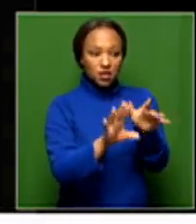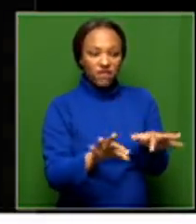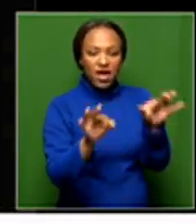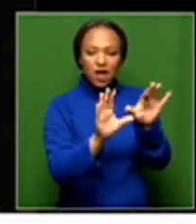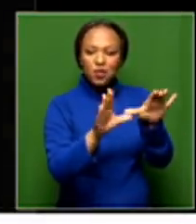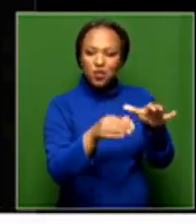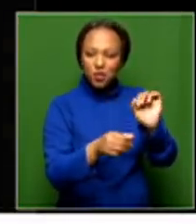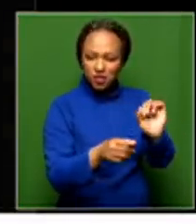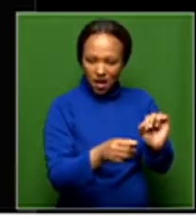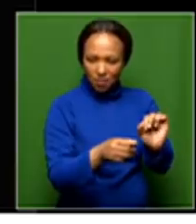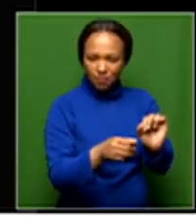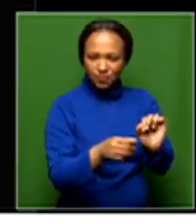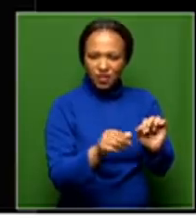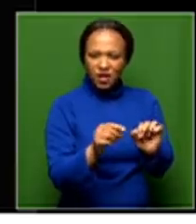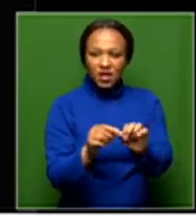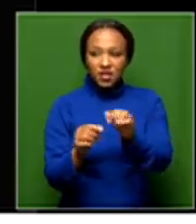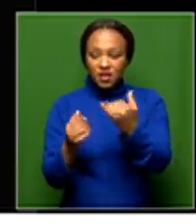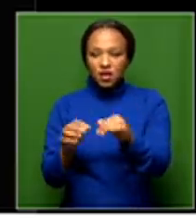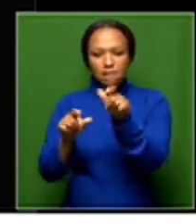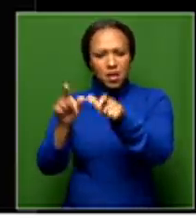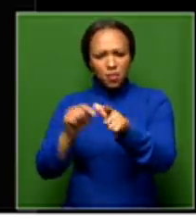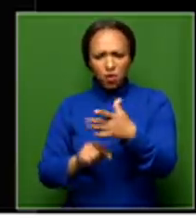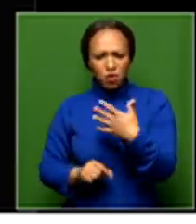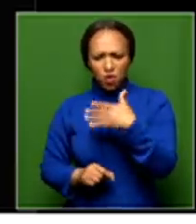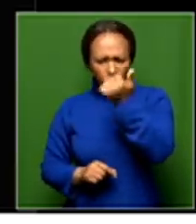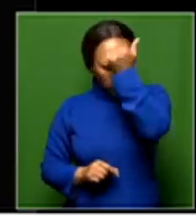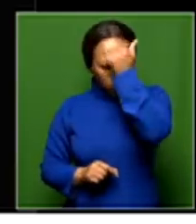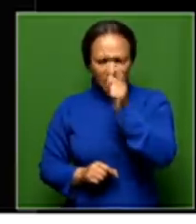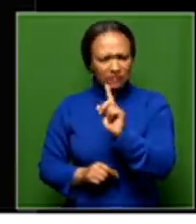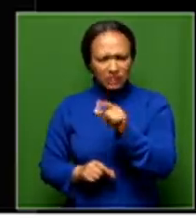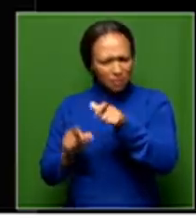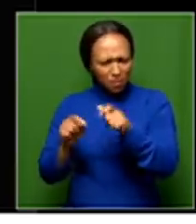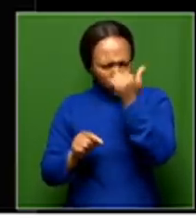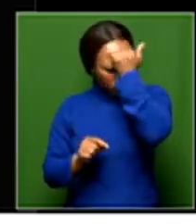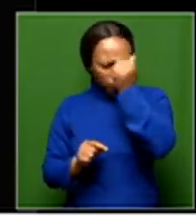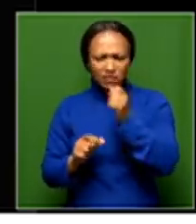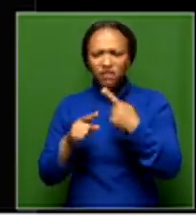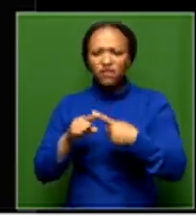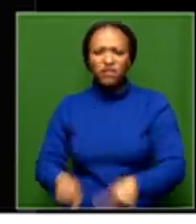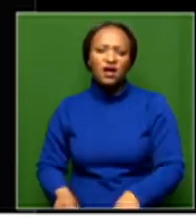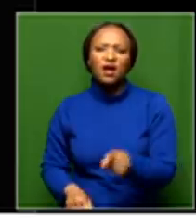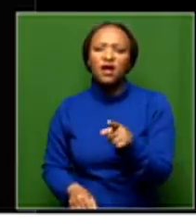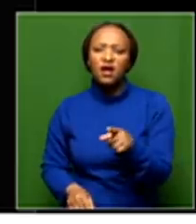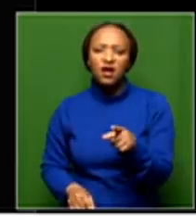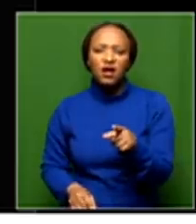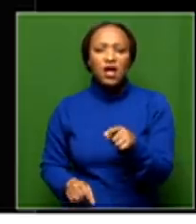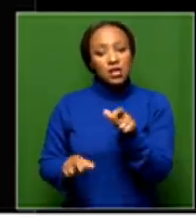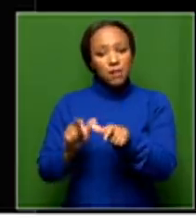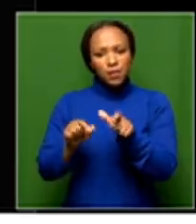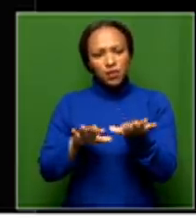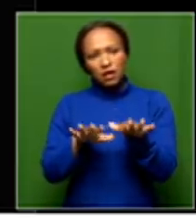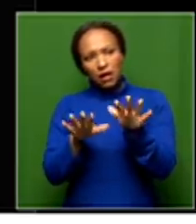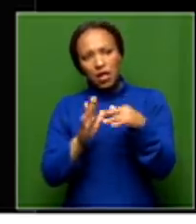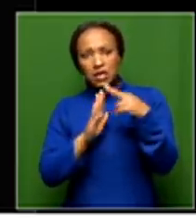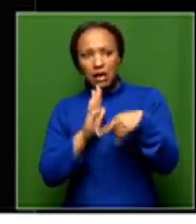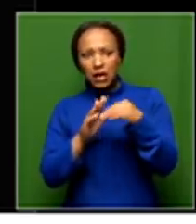And people are not stupid. Sorry to use that word. People are not stupid. They can read the